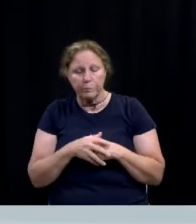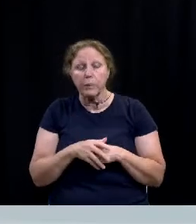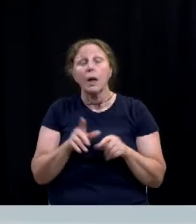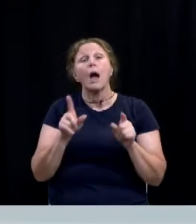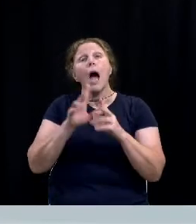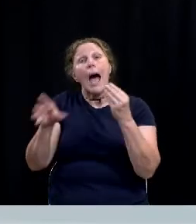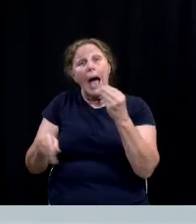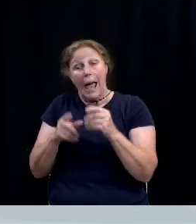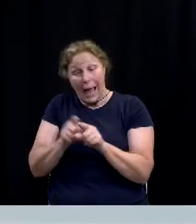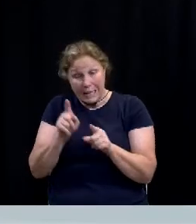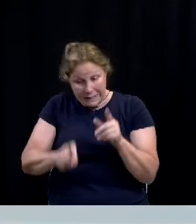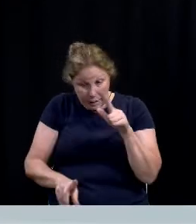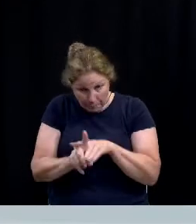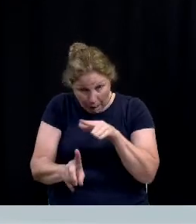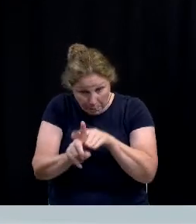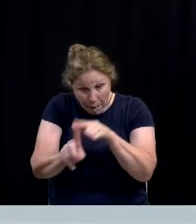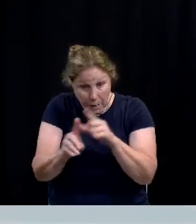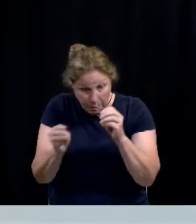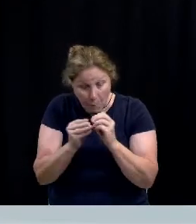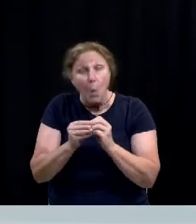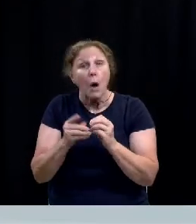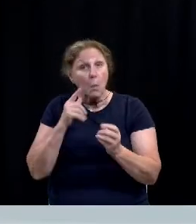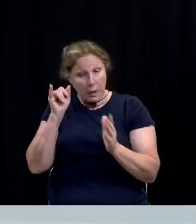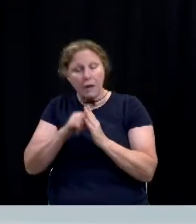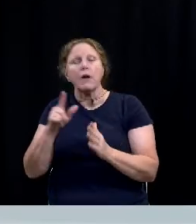be added as needs are identified in the community